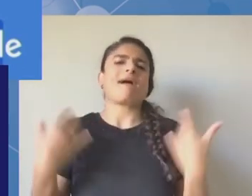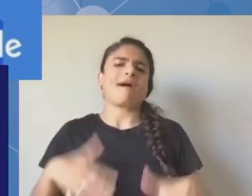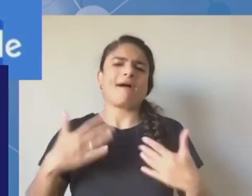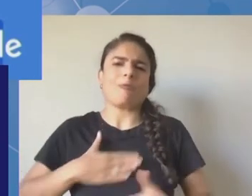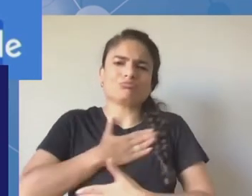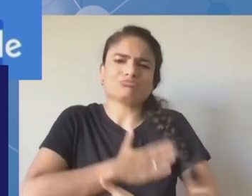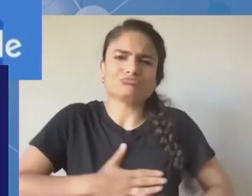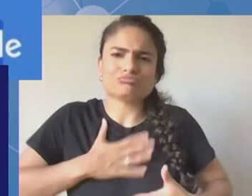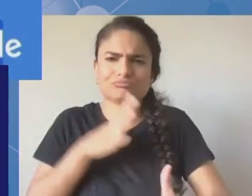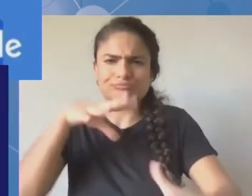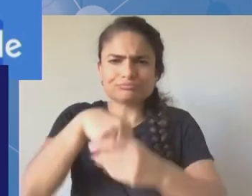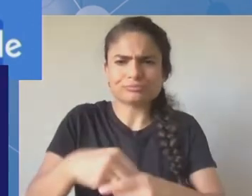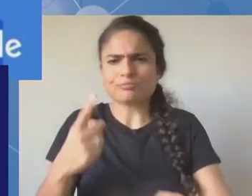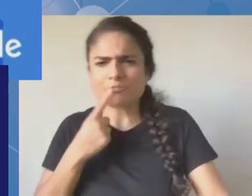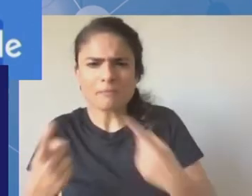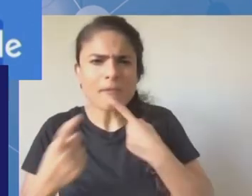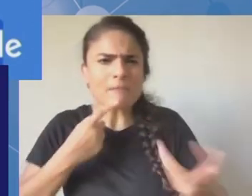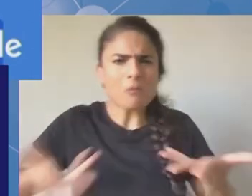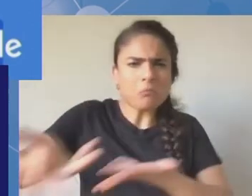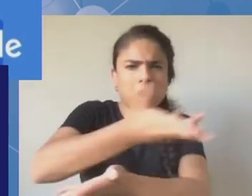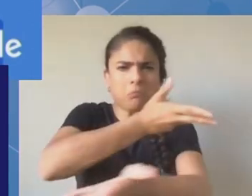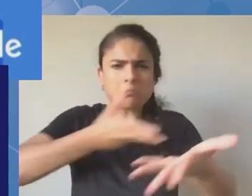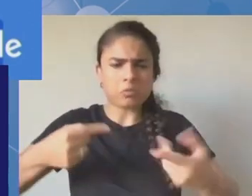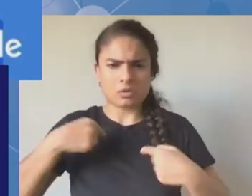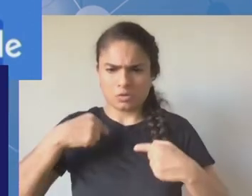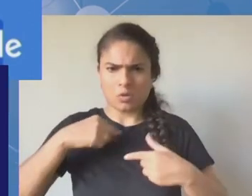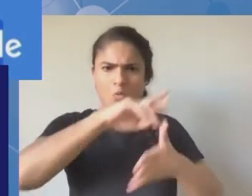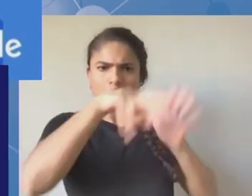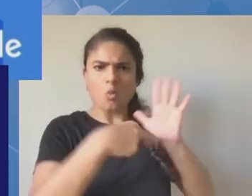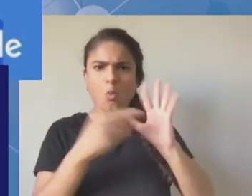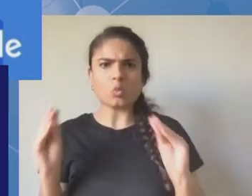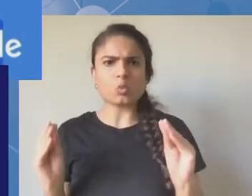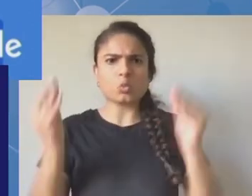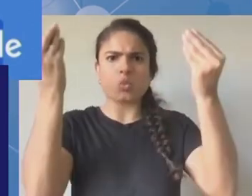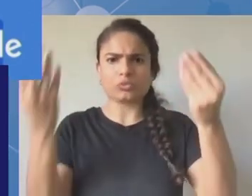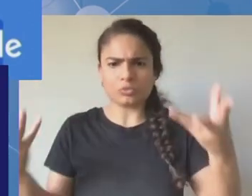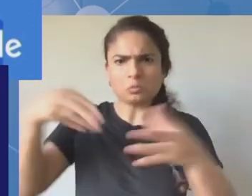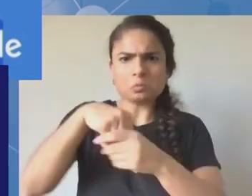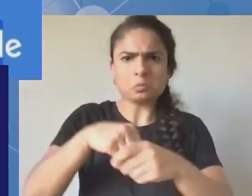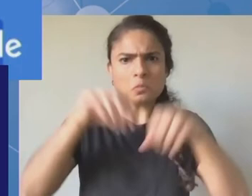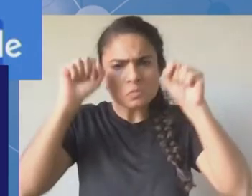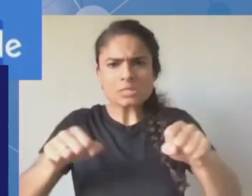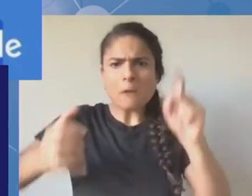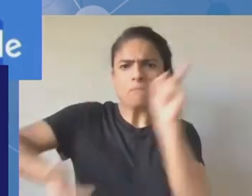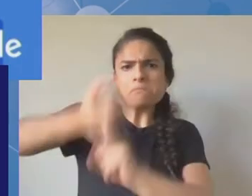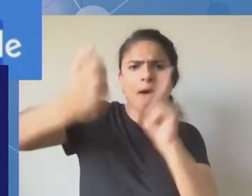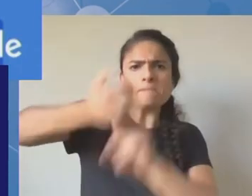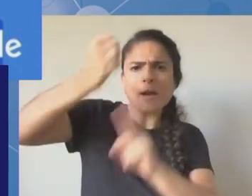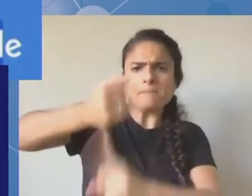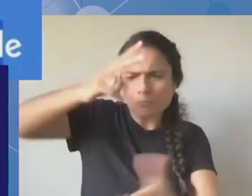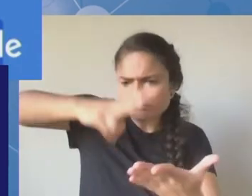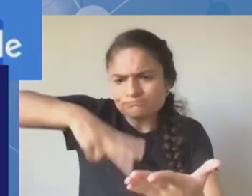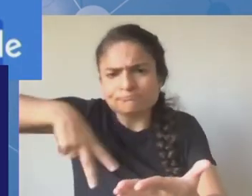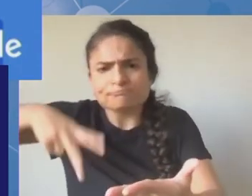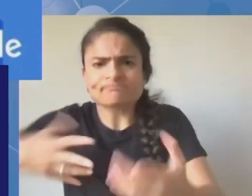uh tribal literacy as well as tribal internet governance issues that should be brought up to the forefront as well going forward